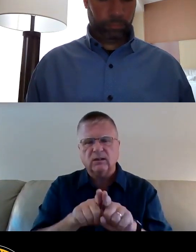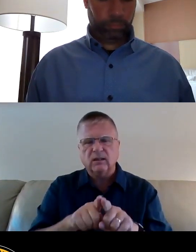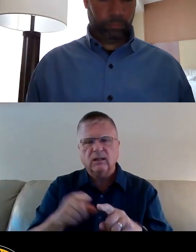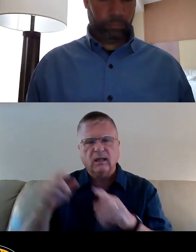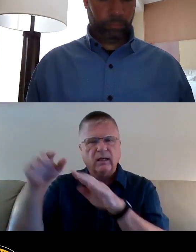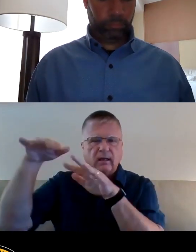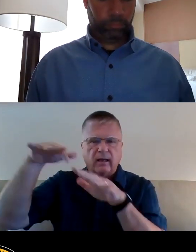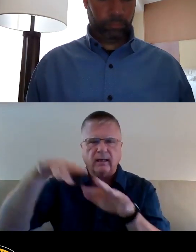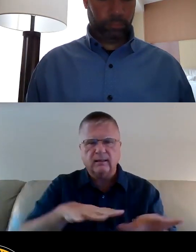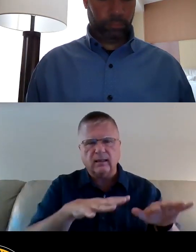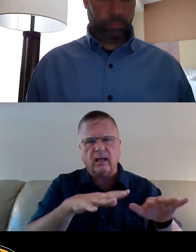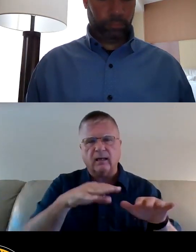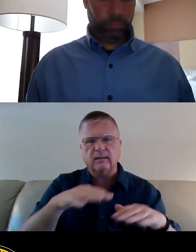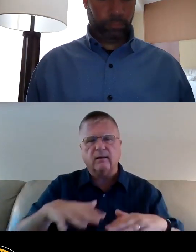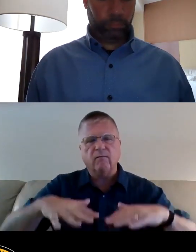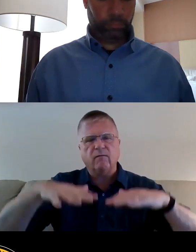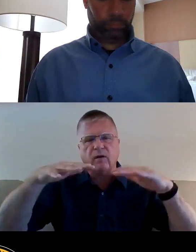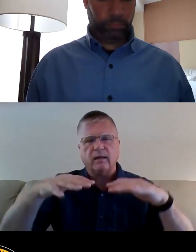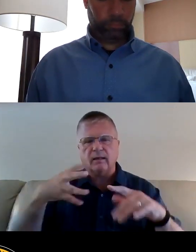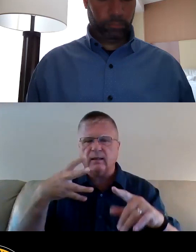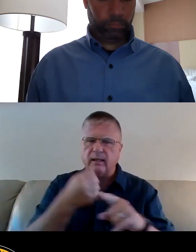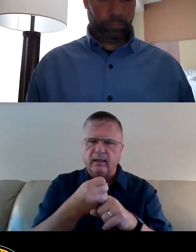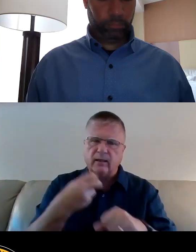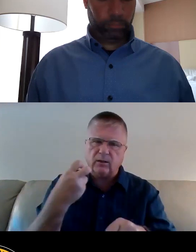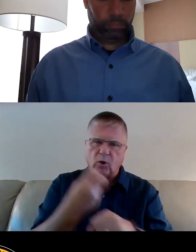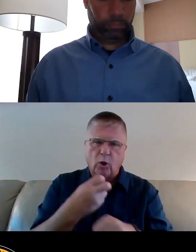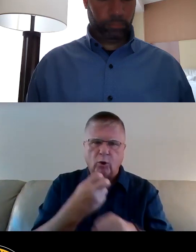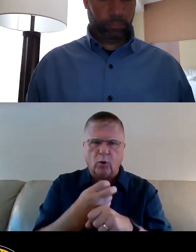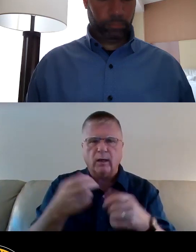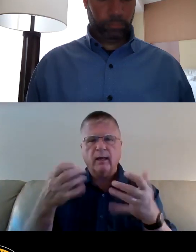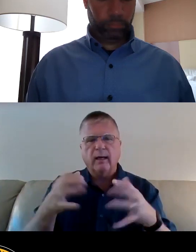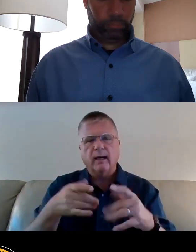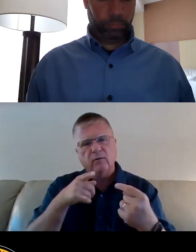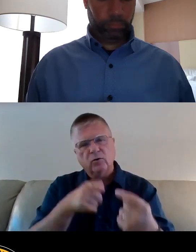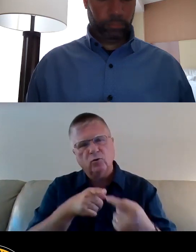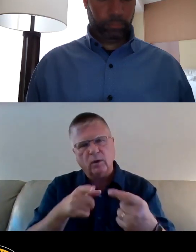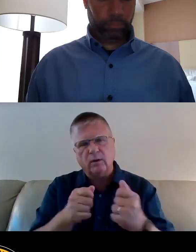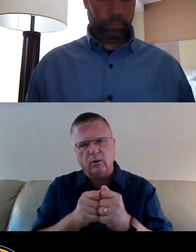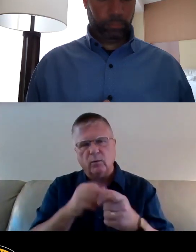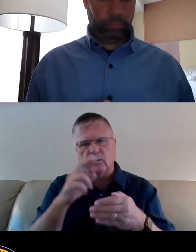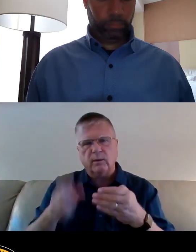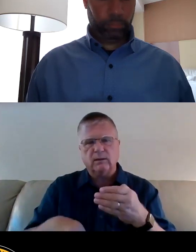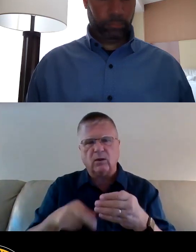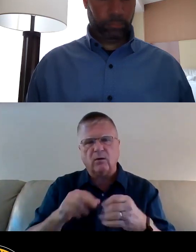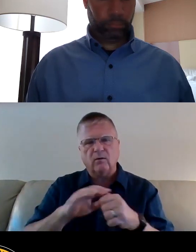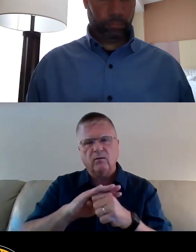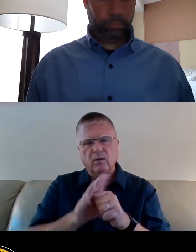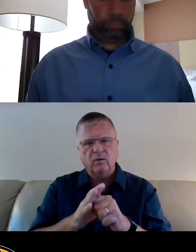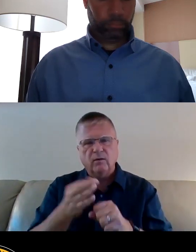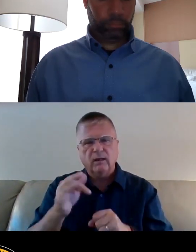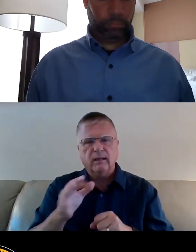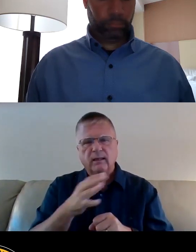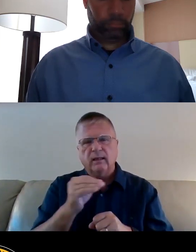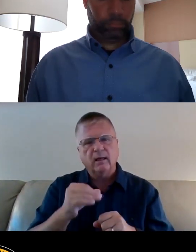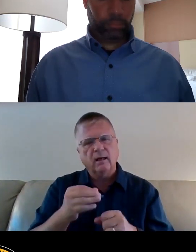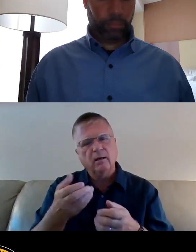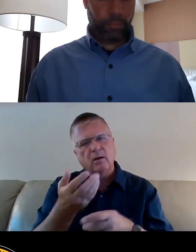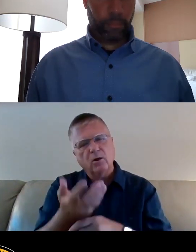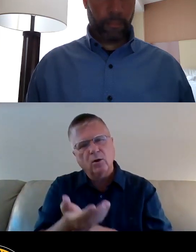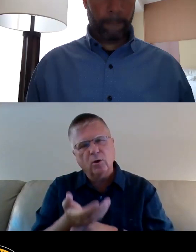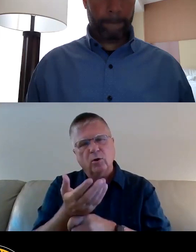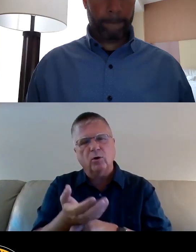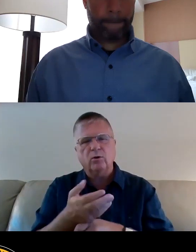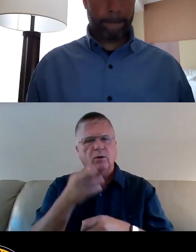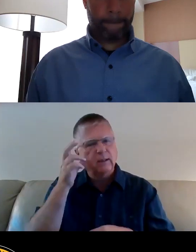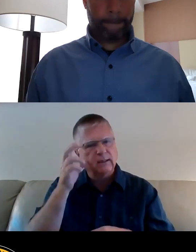people especially hard when they're already struggling as a result of COVID-19. I implore you to listen to my fellow Pittsburghers when they ask for